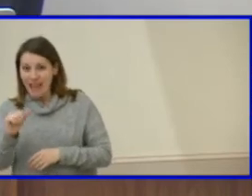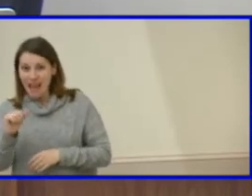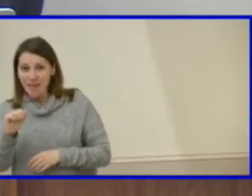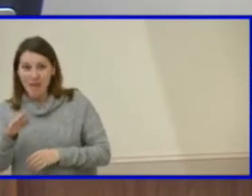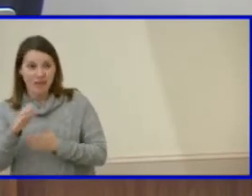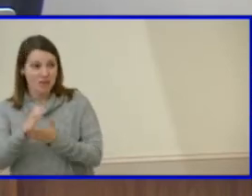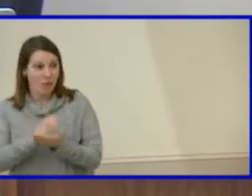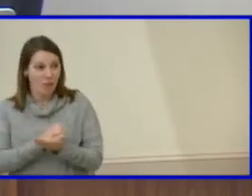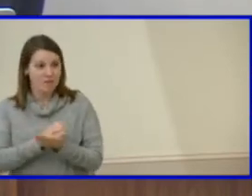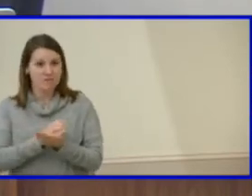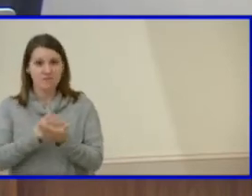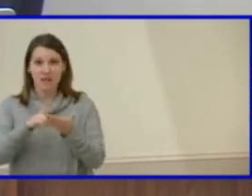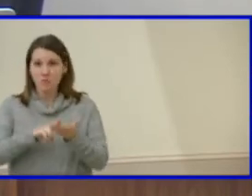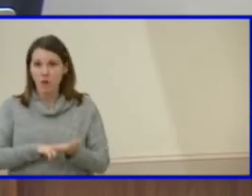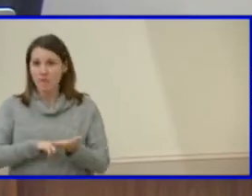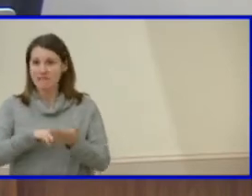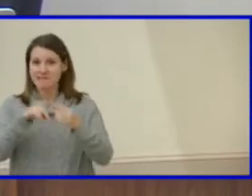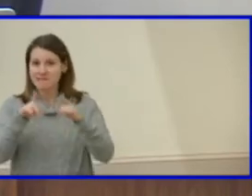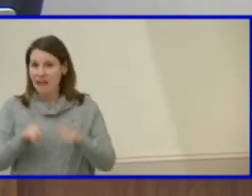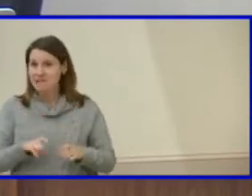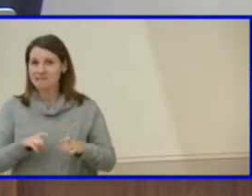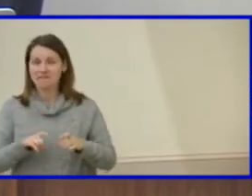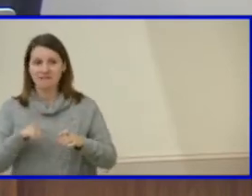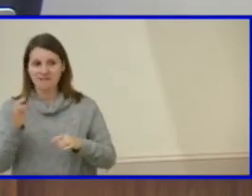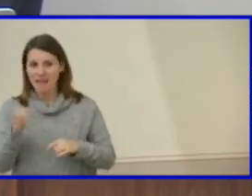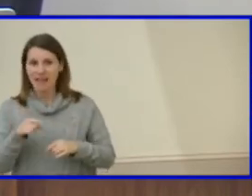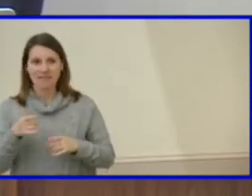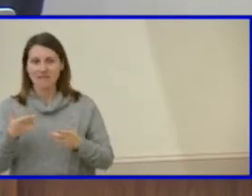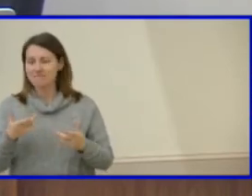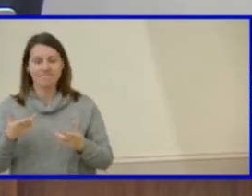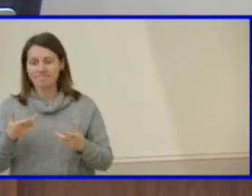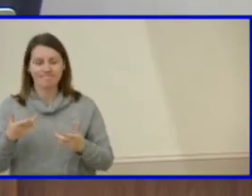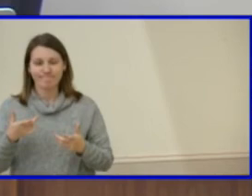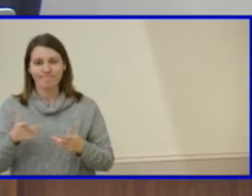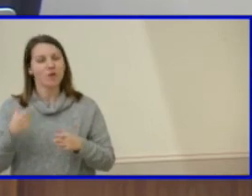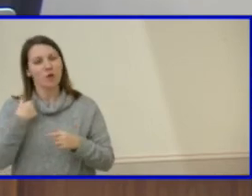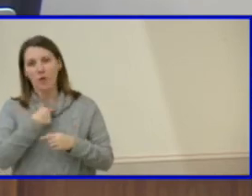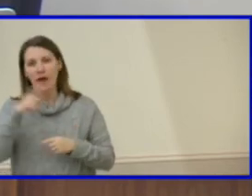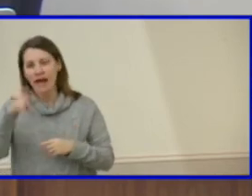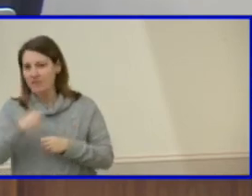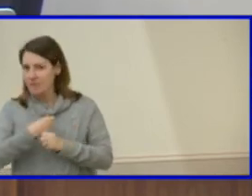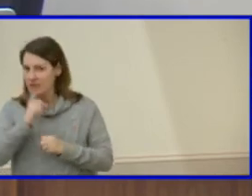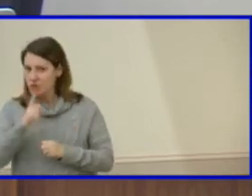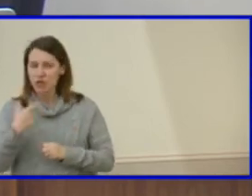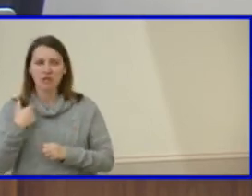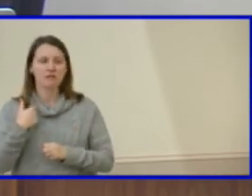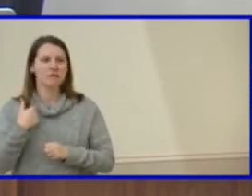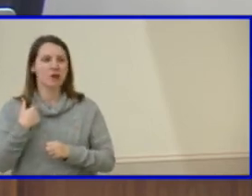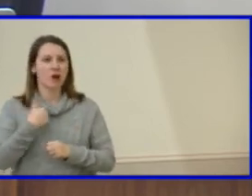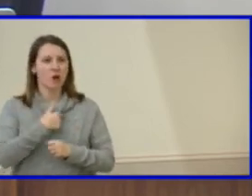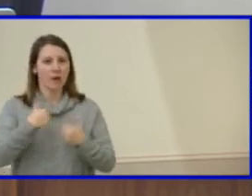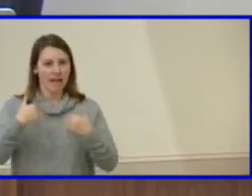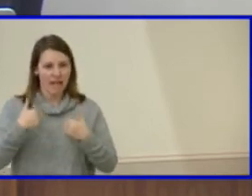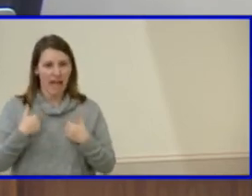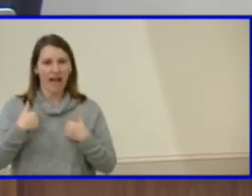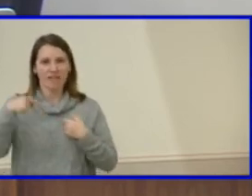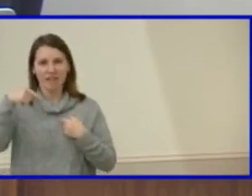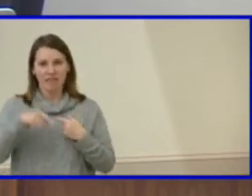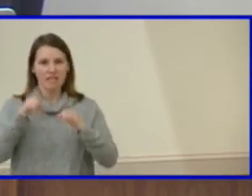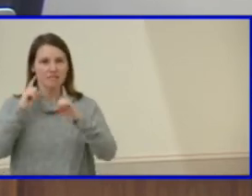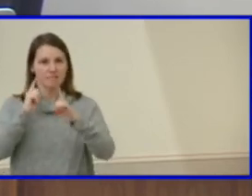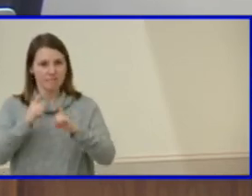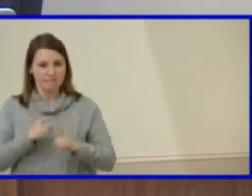course test, you know. And so we just have to ensure that we're making sure that we have these benchmarks that we can